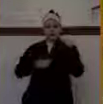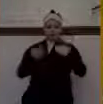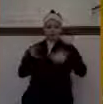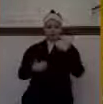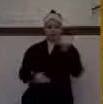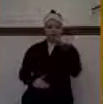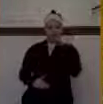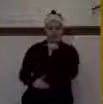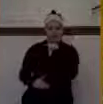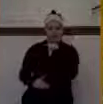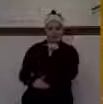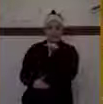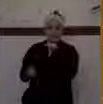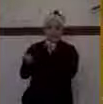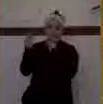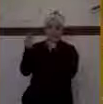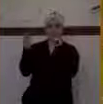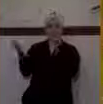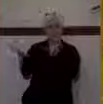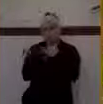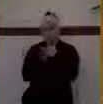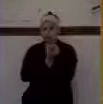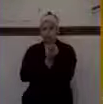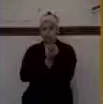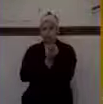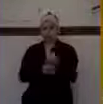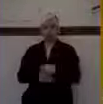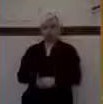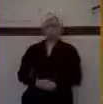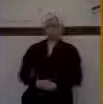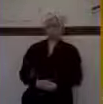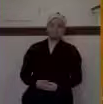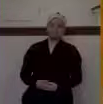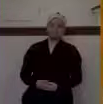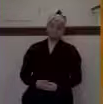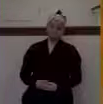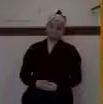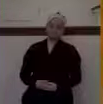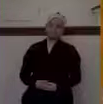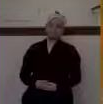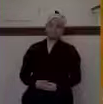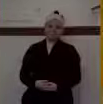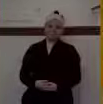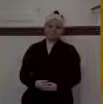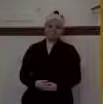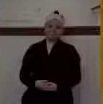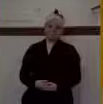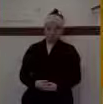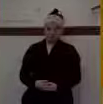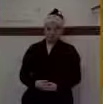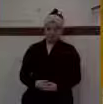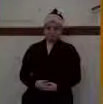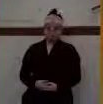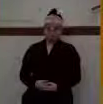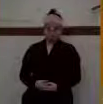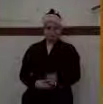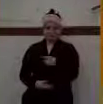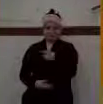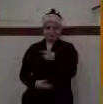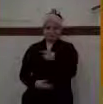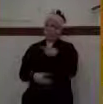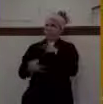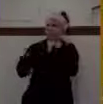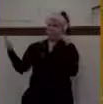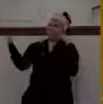could have faced the idea that they were under the judgment of God because of their sins, because they had sinned greatly against